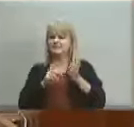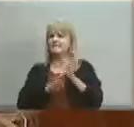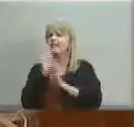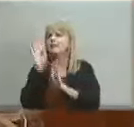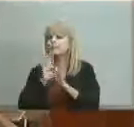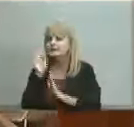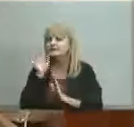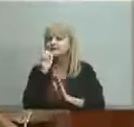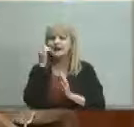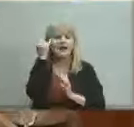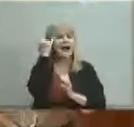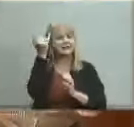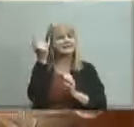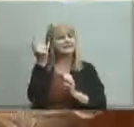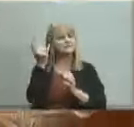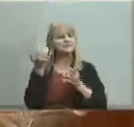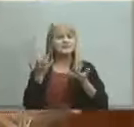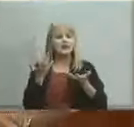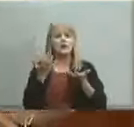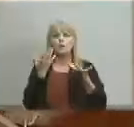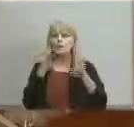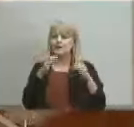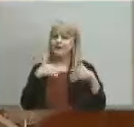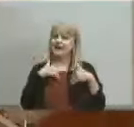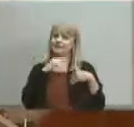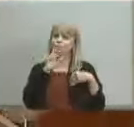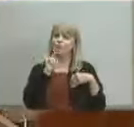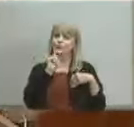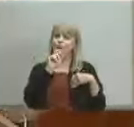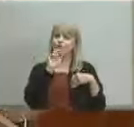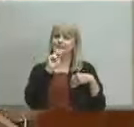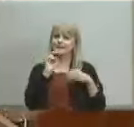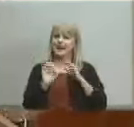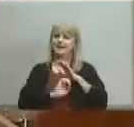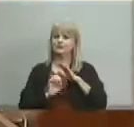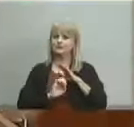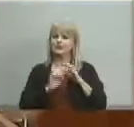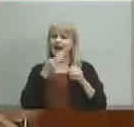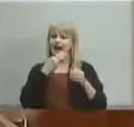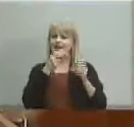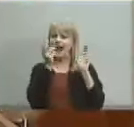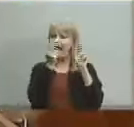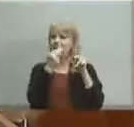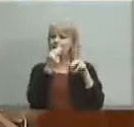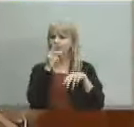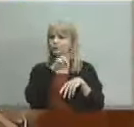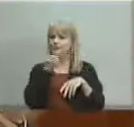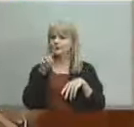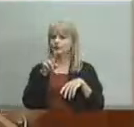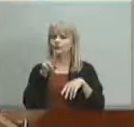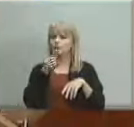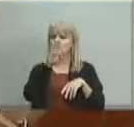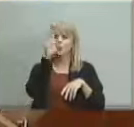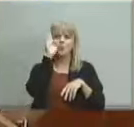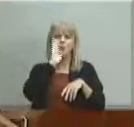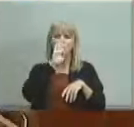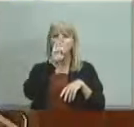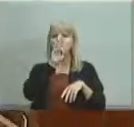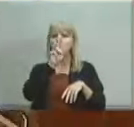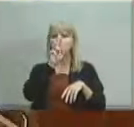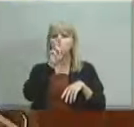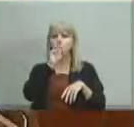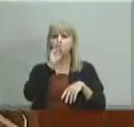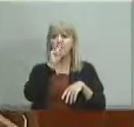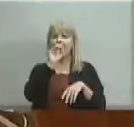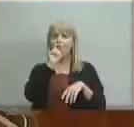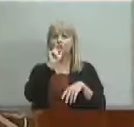and it's we already have Norton Elementary on Highway 22 which is Brownsboro Road named in